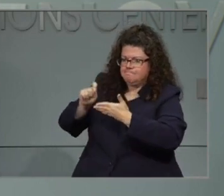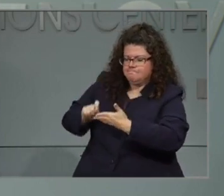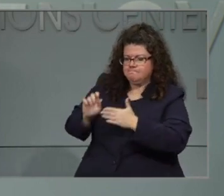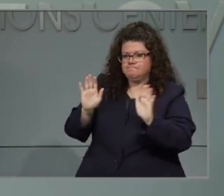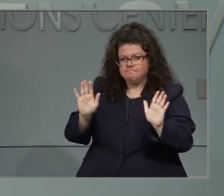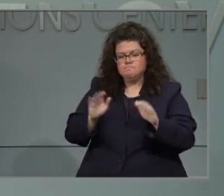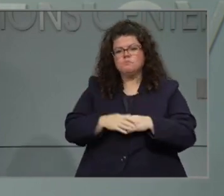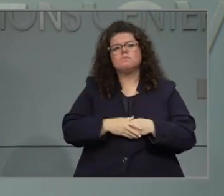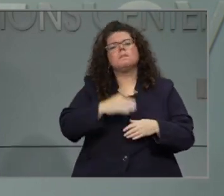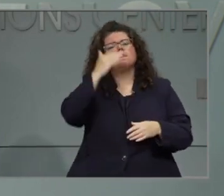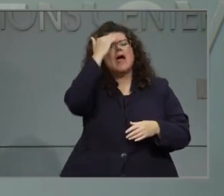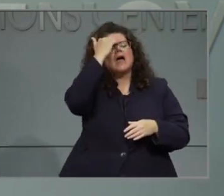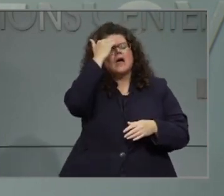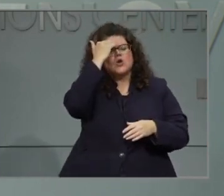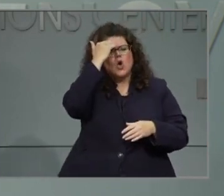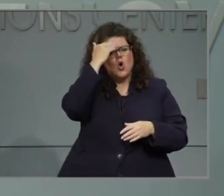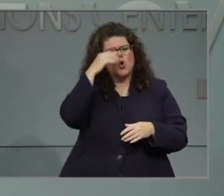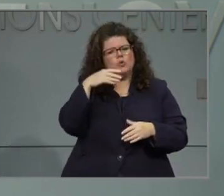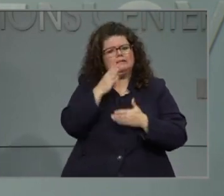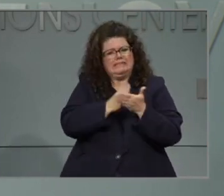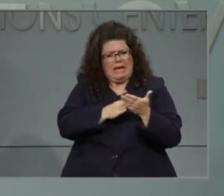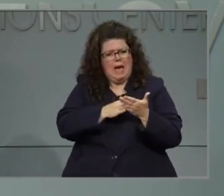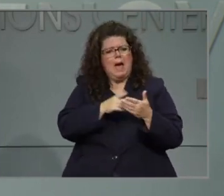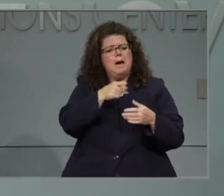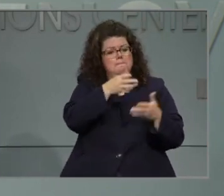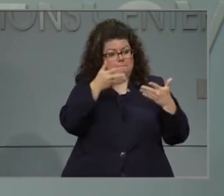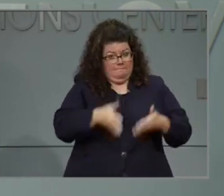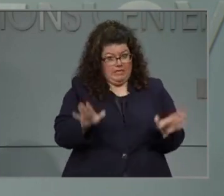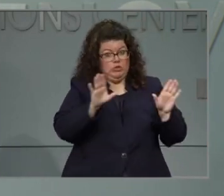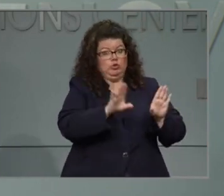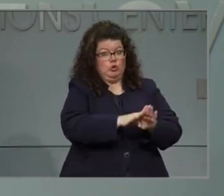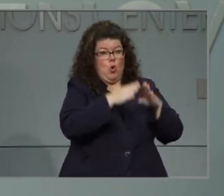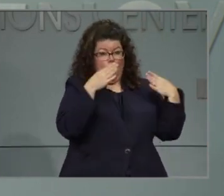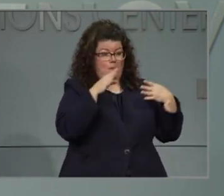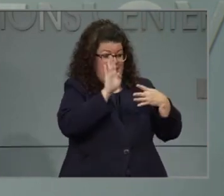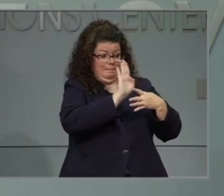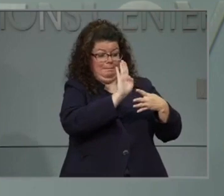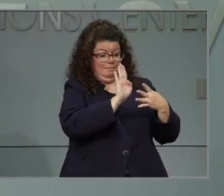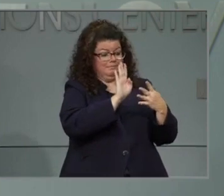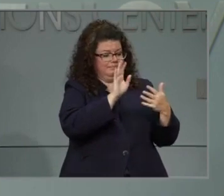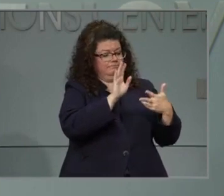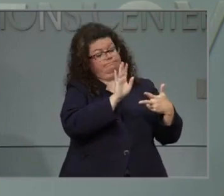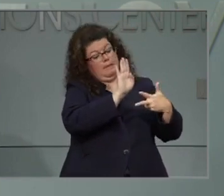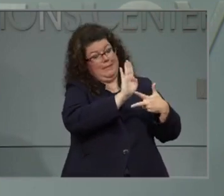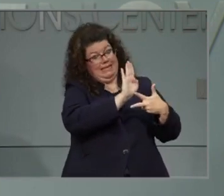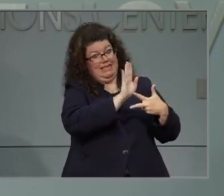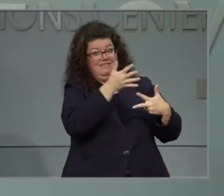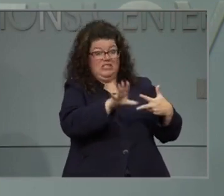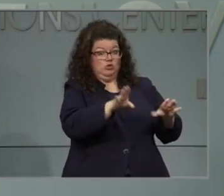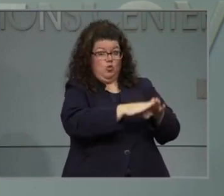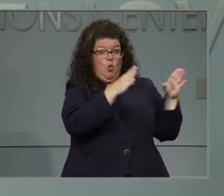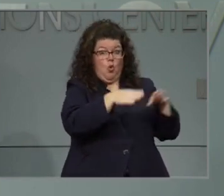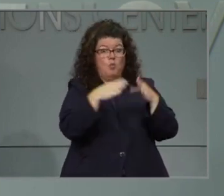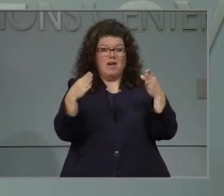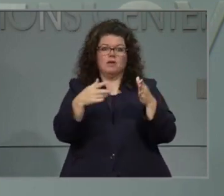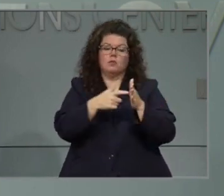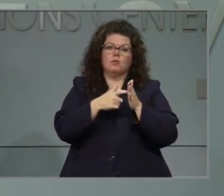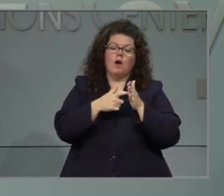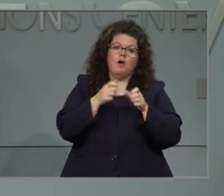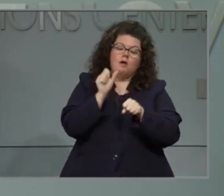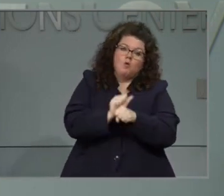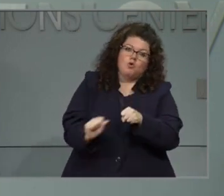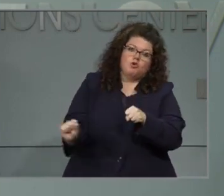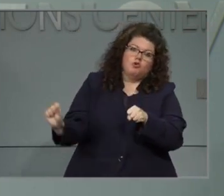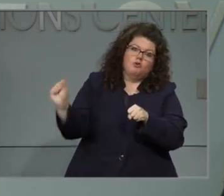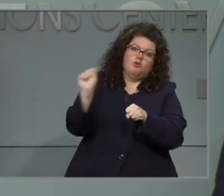places that have opened under Plan B already, that was taking a lot of work to make sure that they're doing